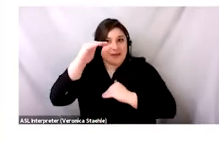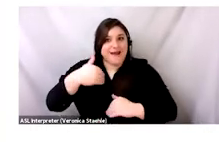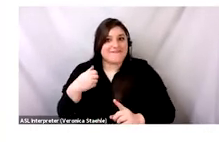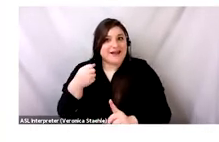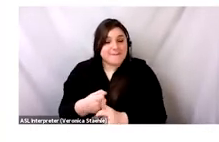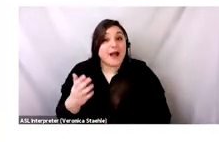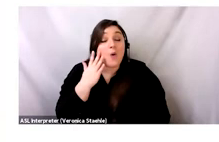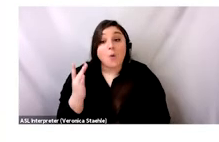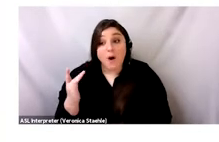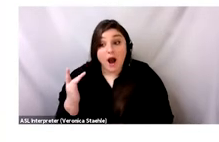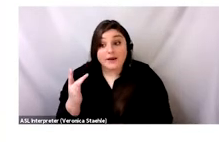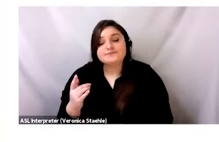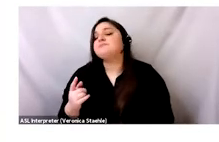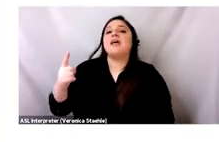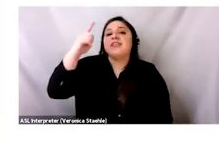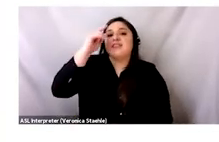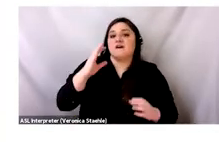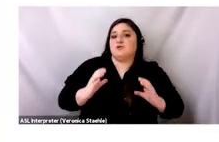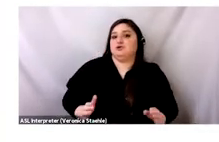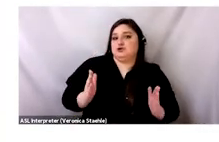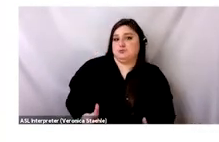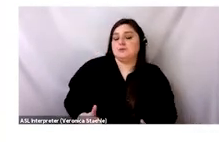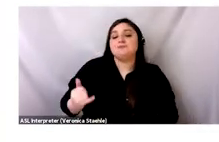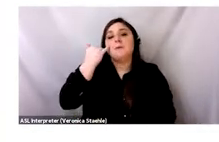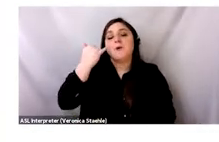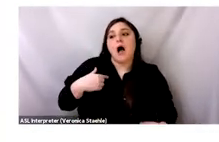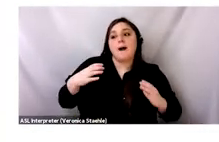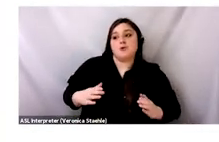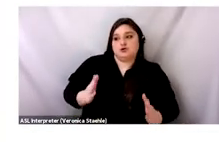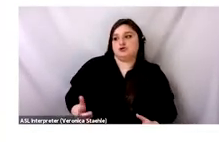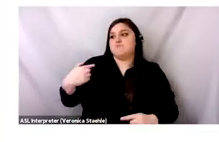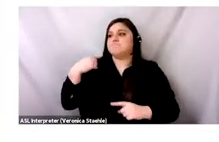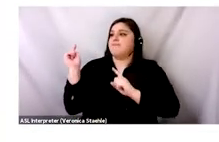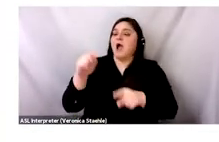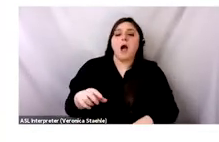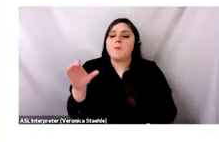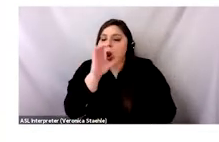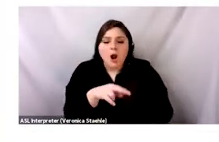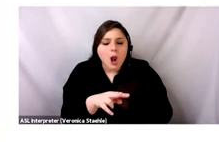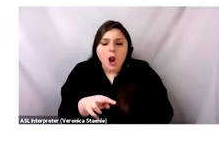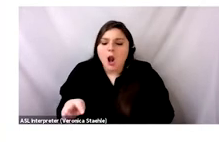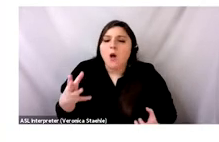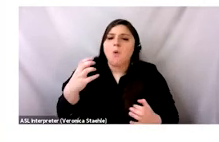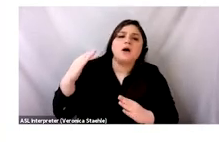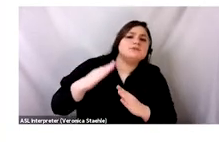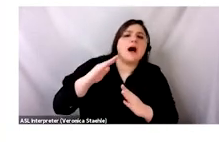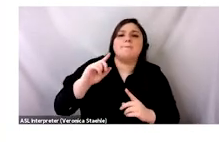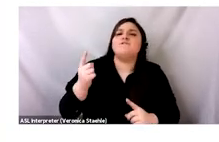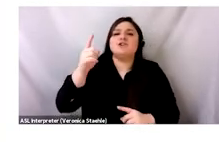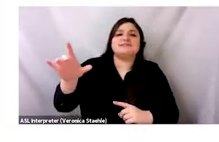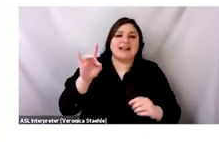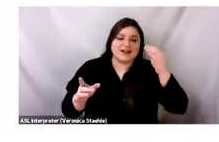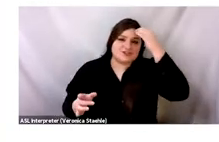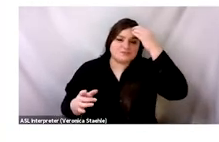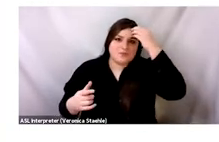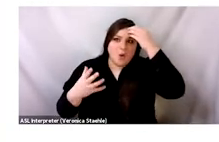And so why is that? Well, if you think about it from the perspective of a consumer, right? So if I'm a consumer, I'm going to come to the market looking for first